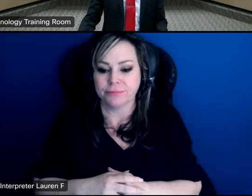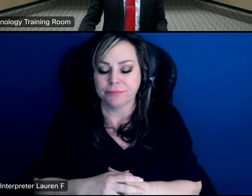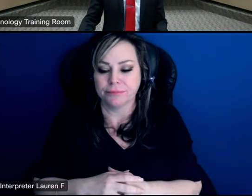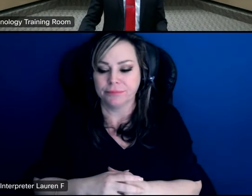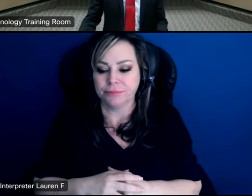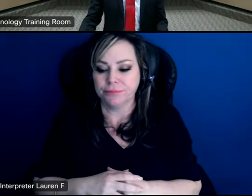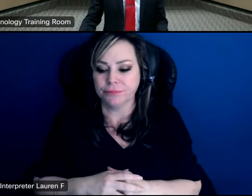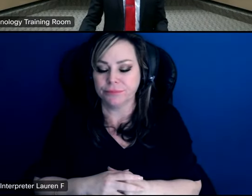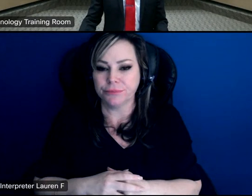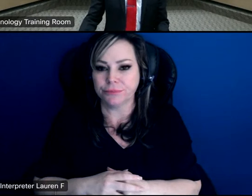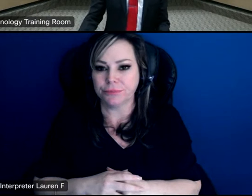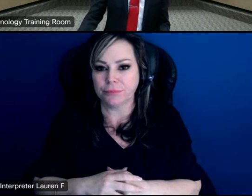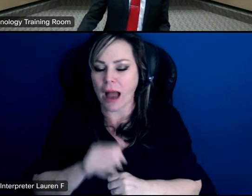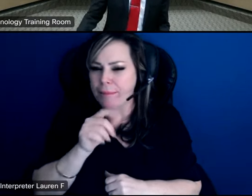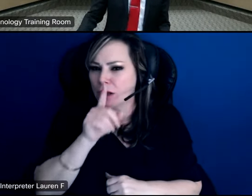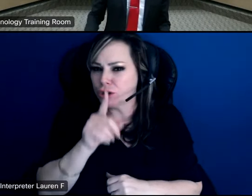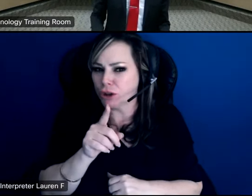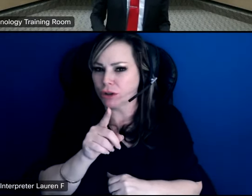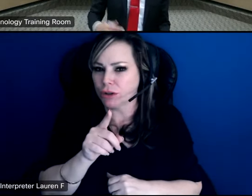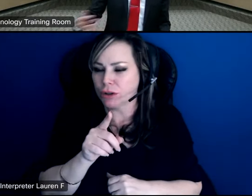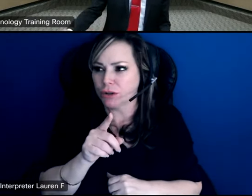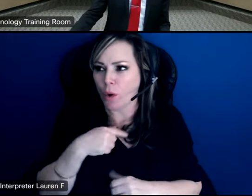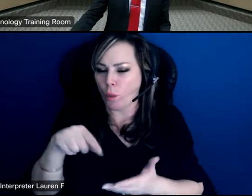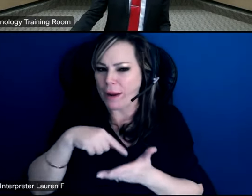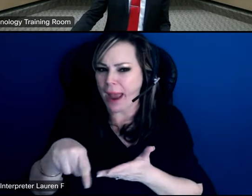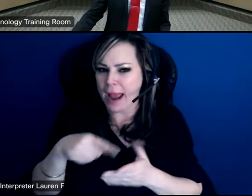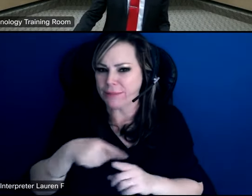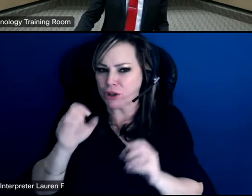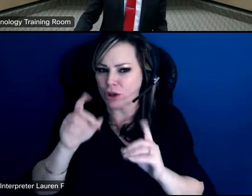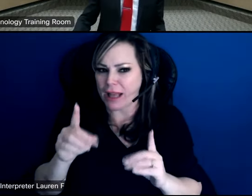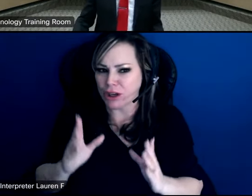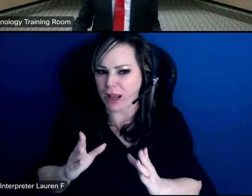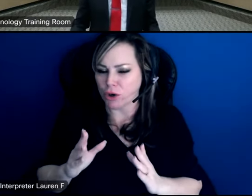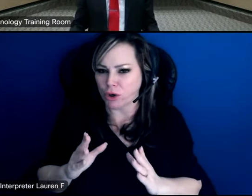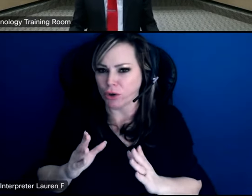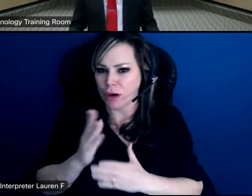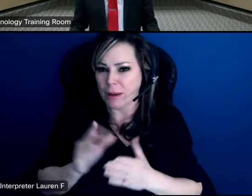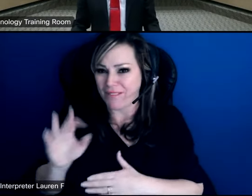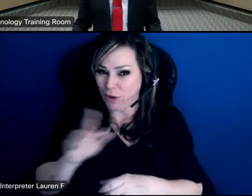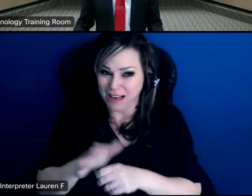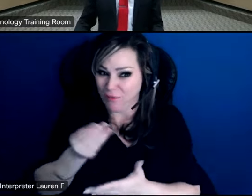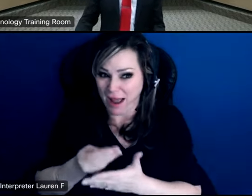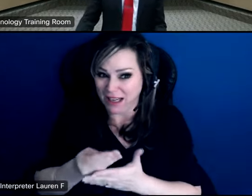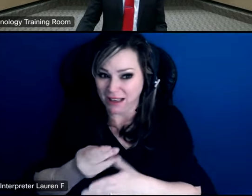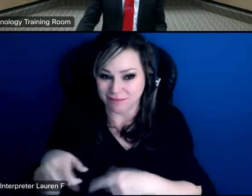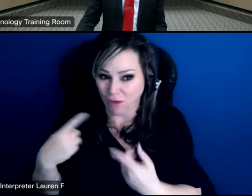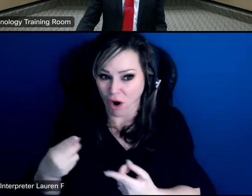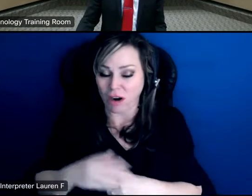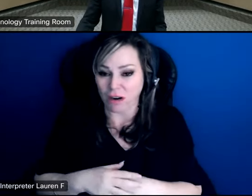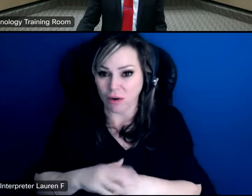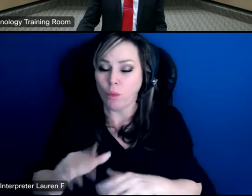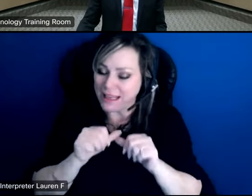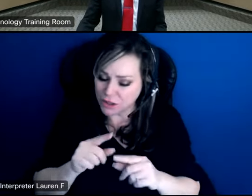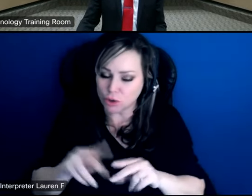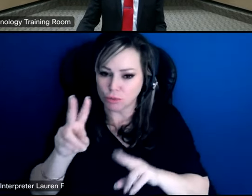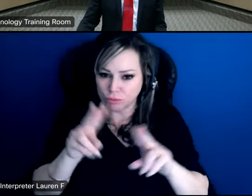um i don't know that we are we were paying special educators in some fields enough and that's something that we continue to look